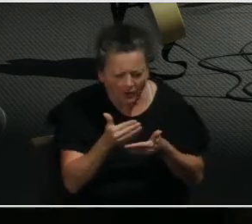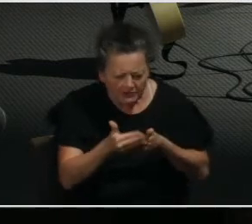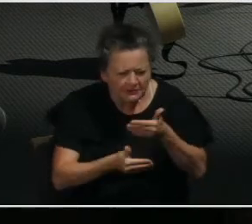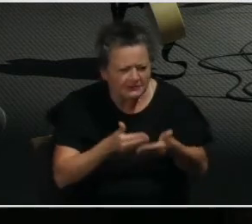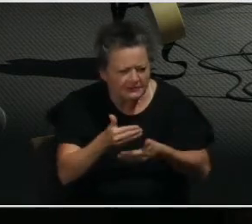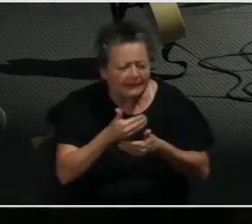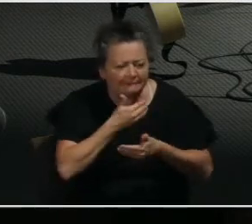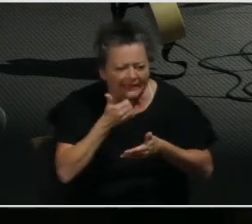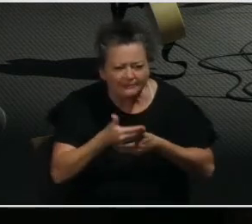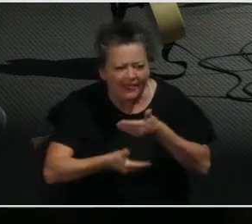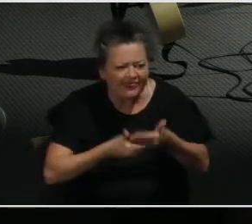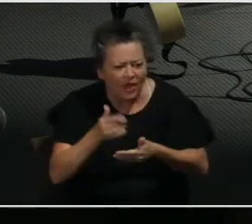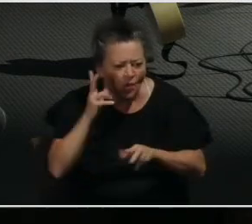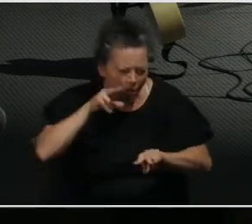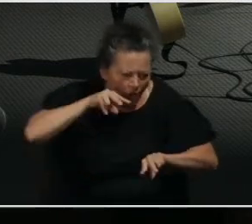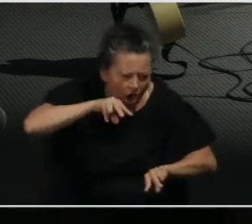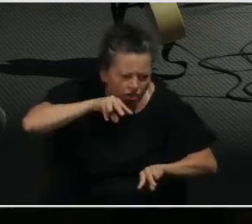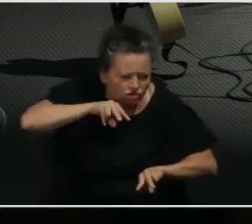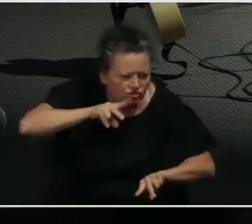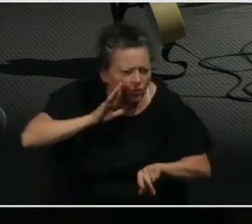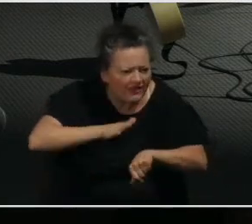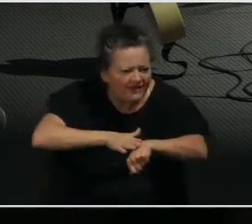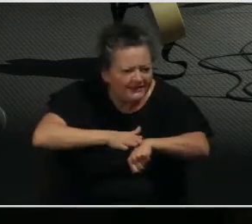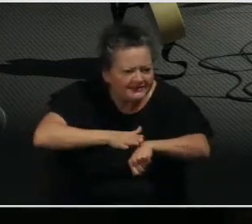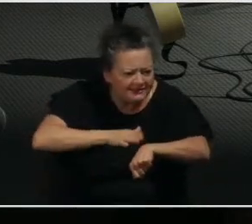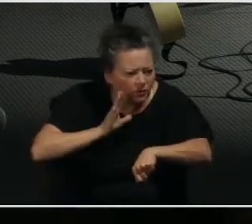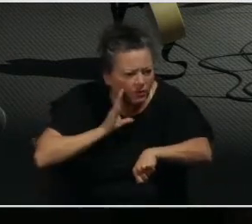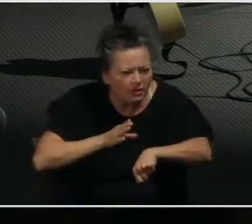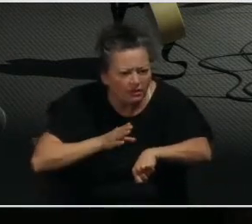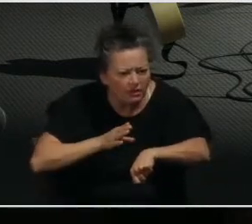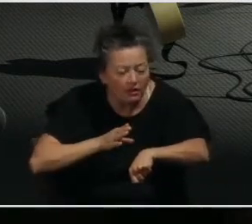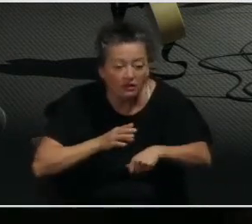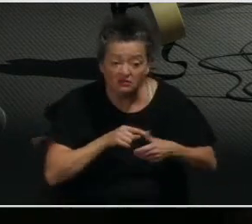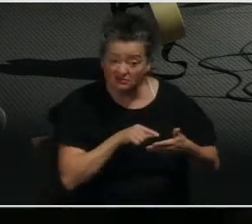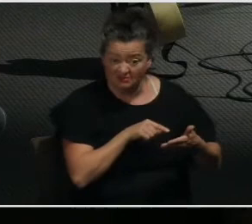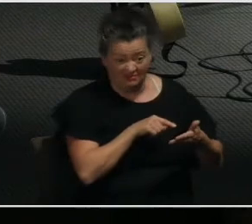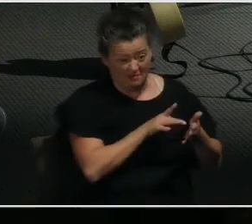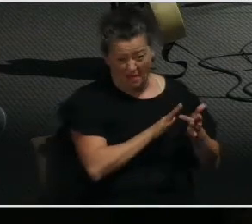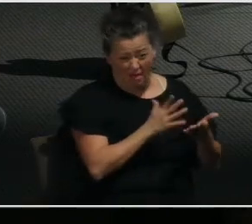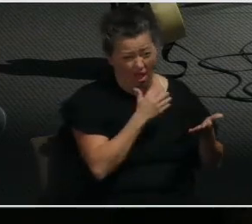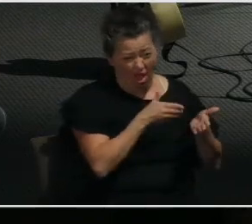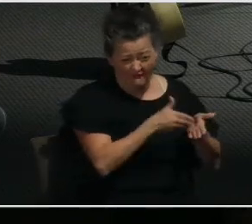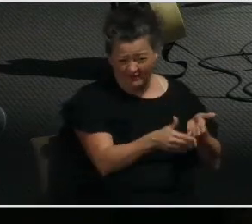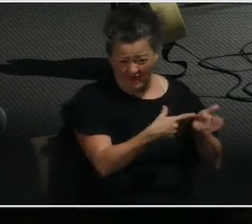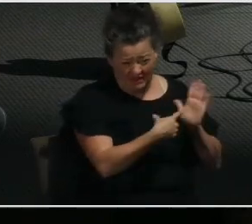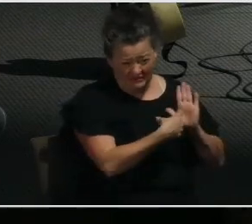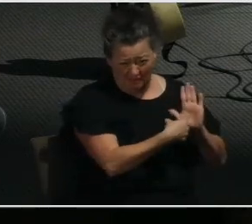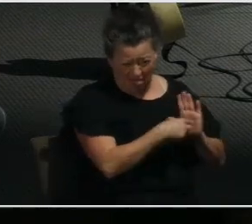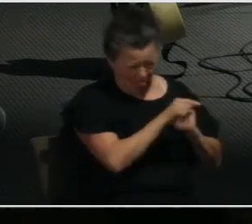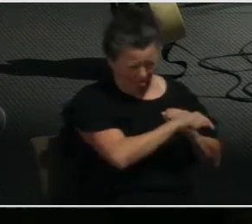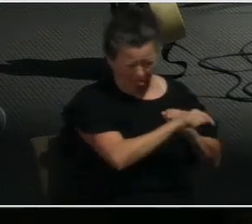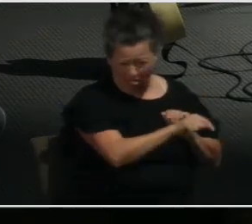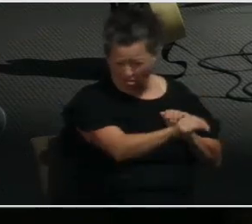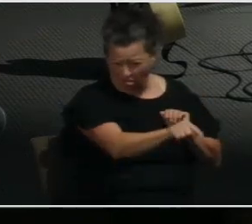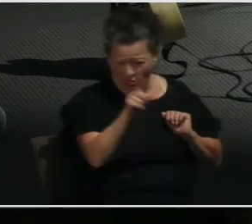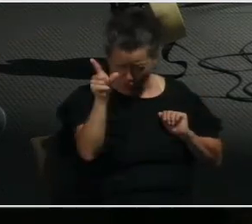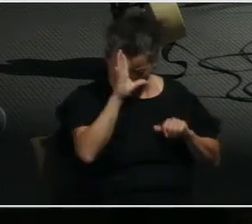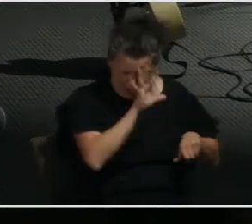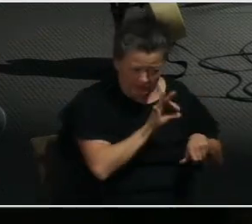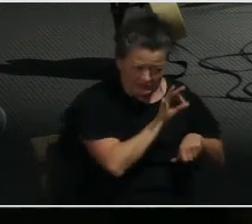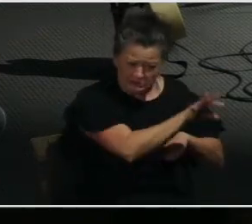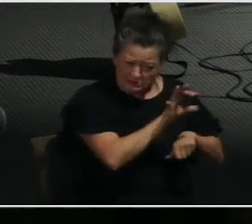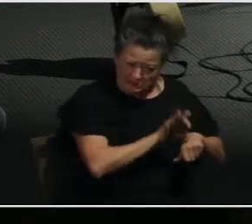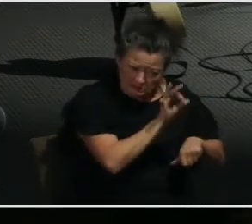and watch over you. And we see examples in the Bible of God giving people